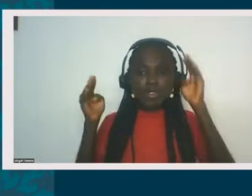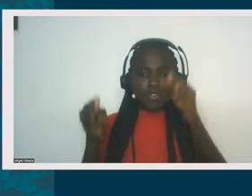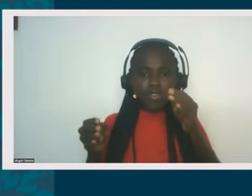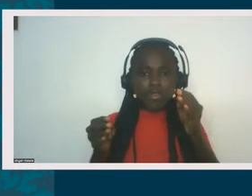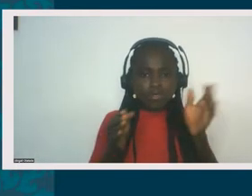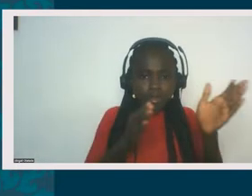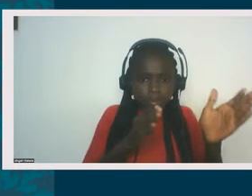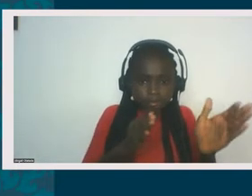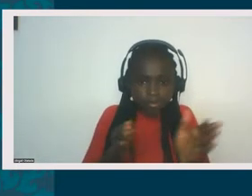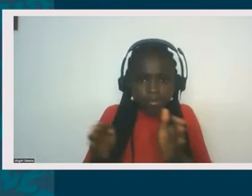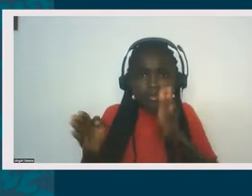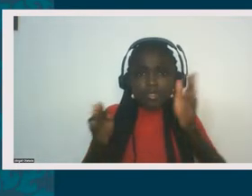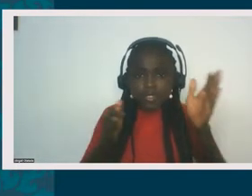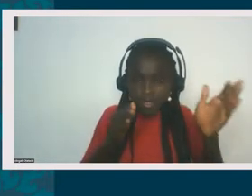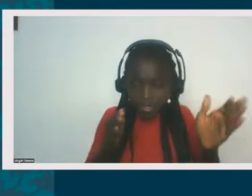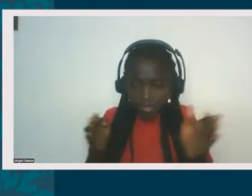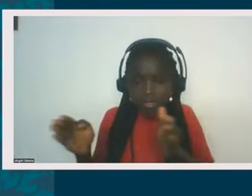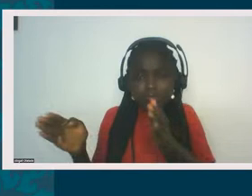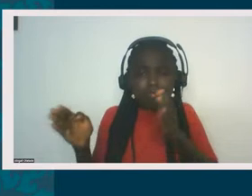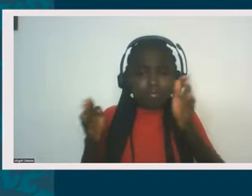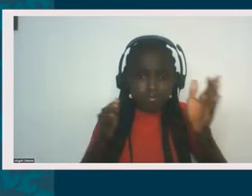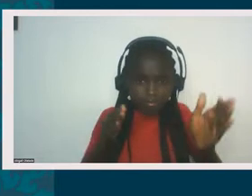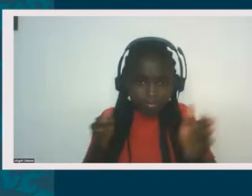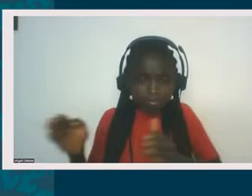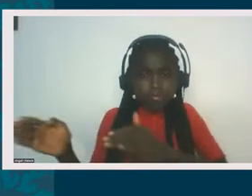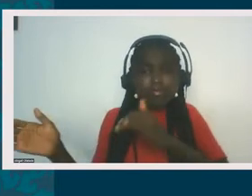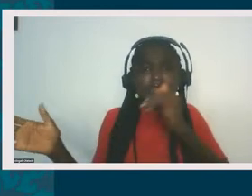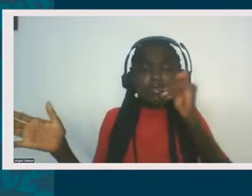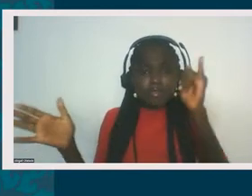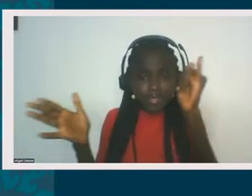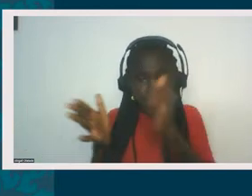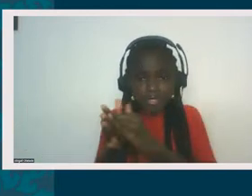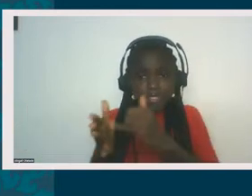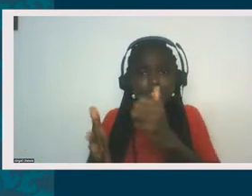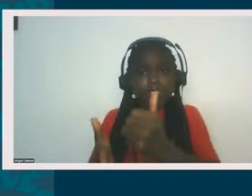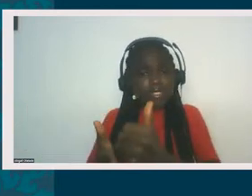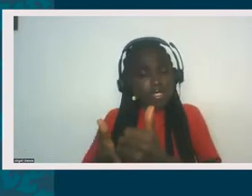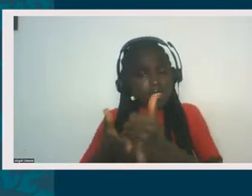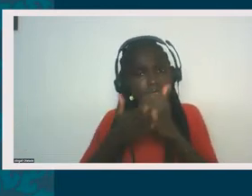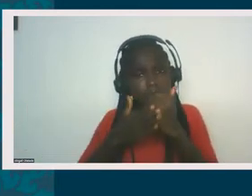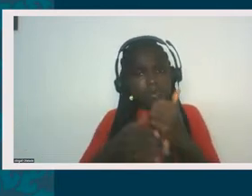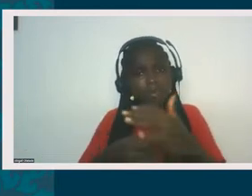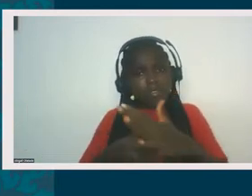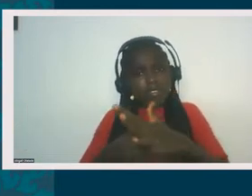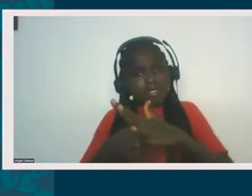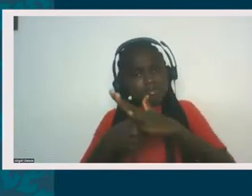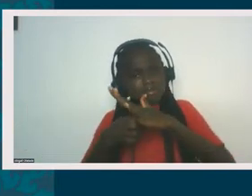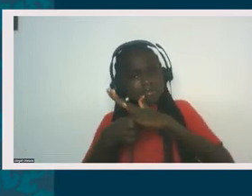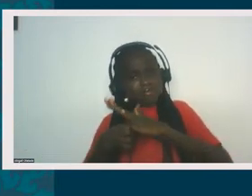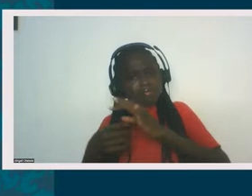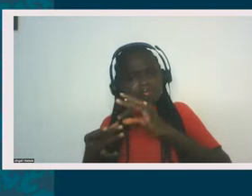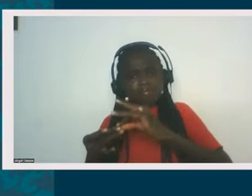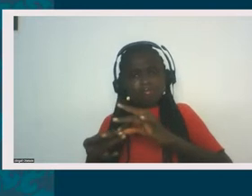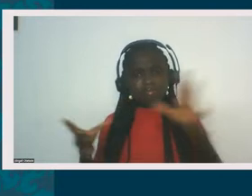a process that, um, of, of, of, of, of, belittling a